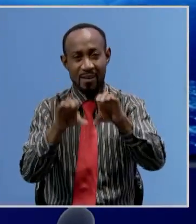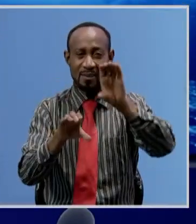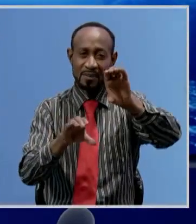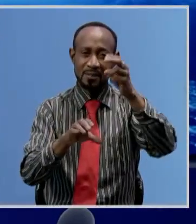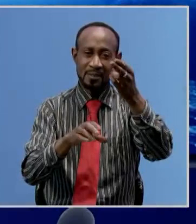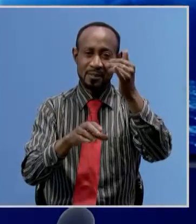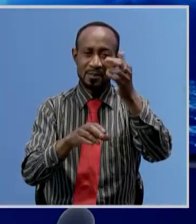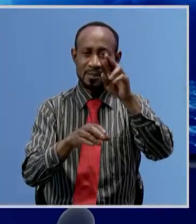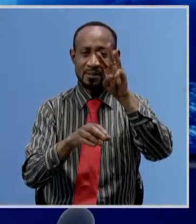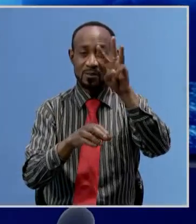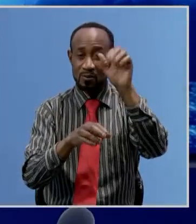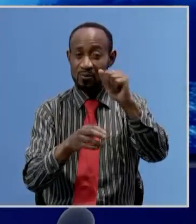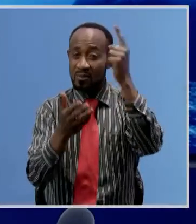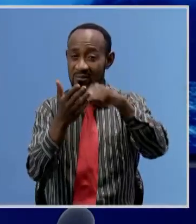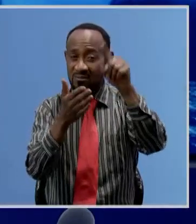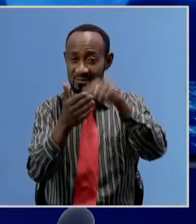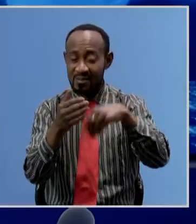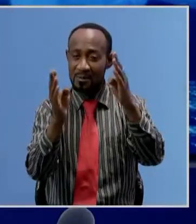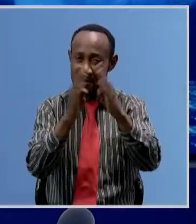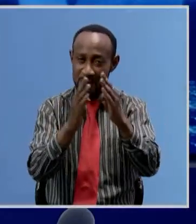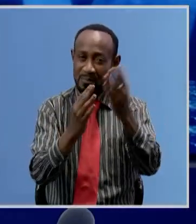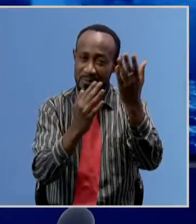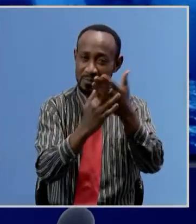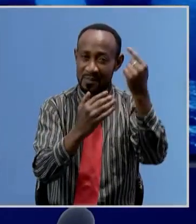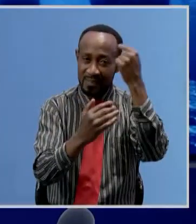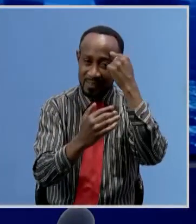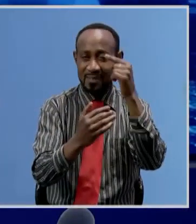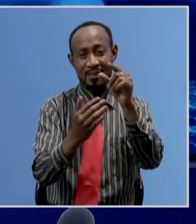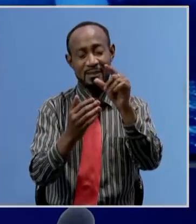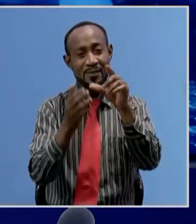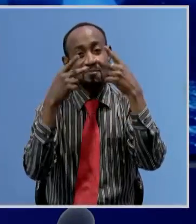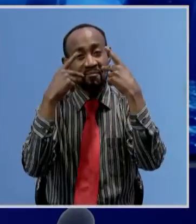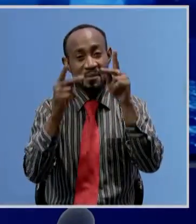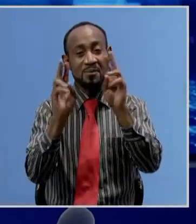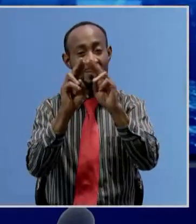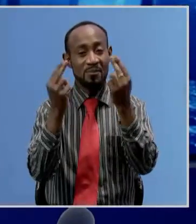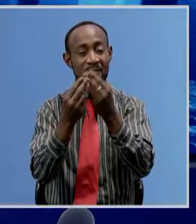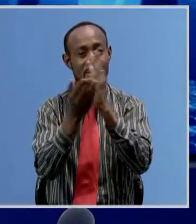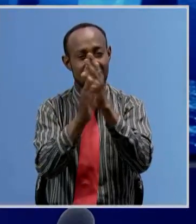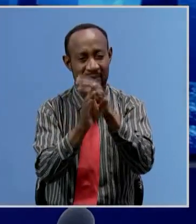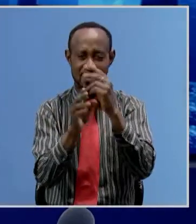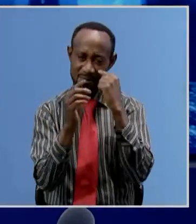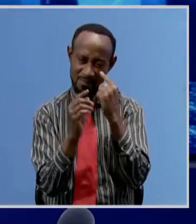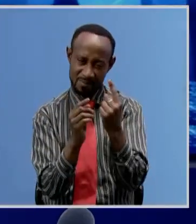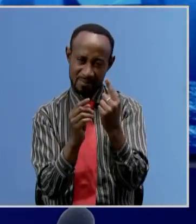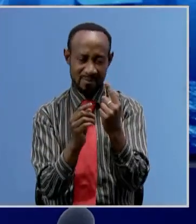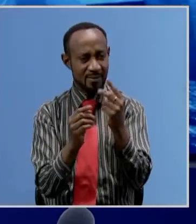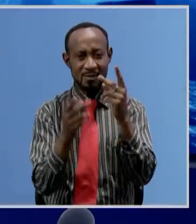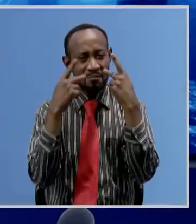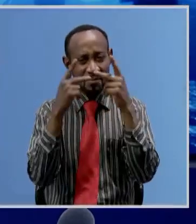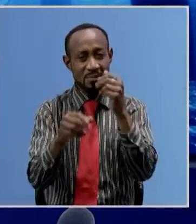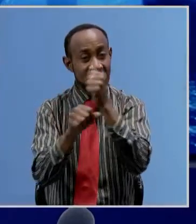says the suspension follows a meeting between government and public service unions after concern from public service